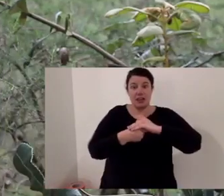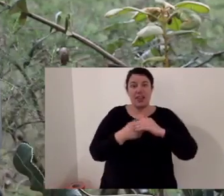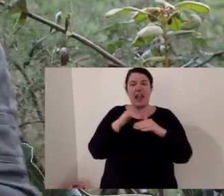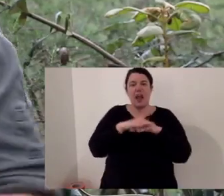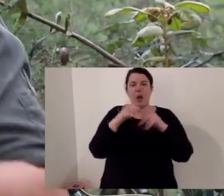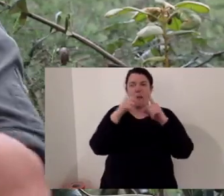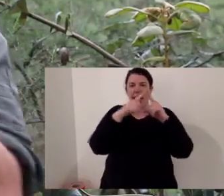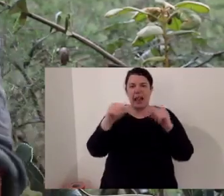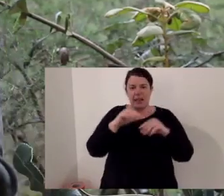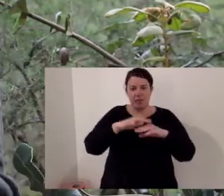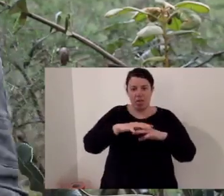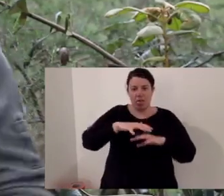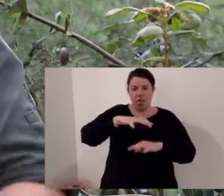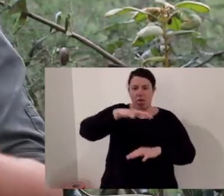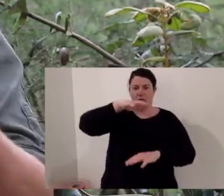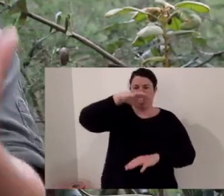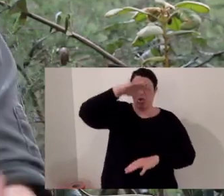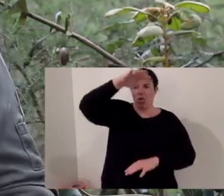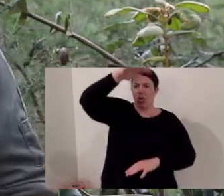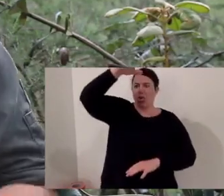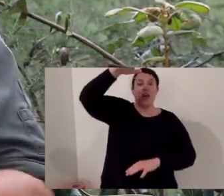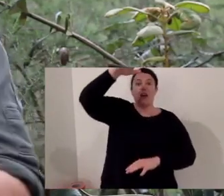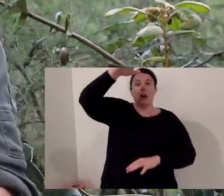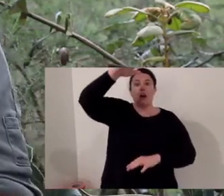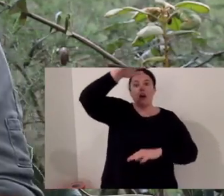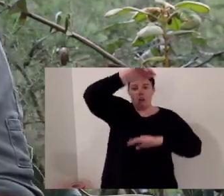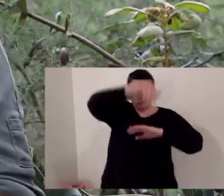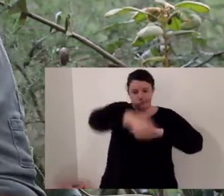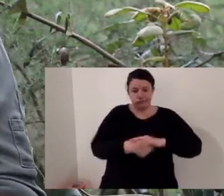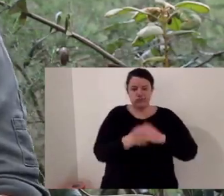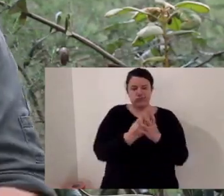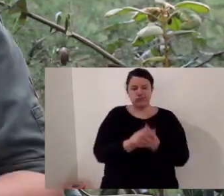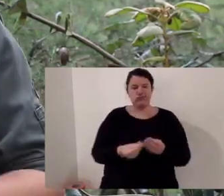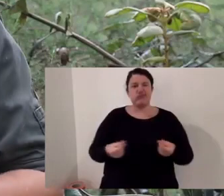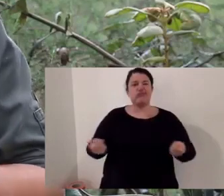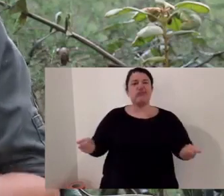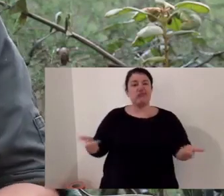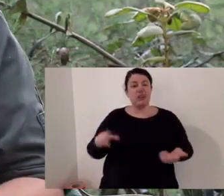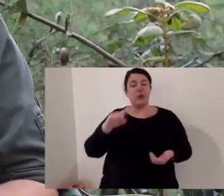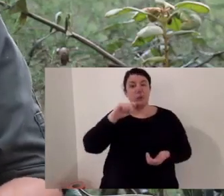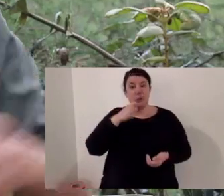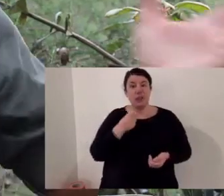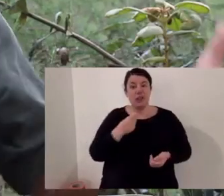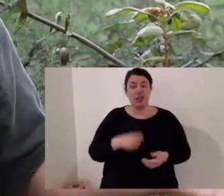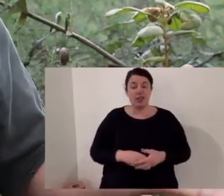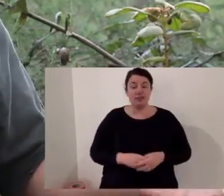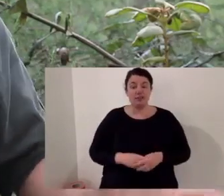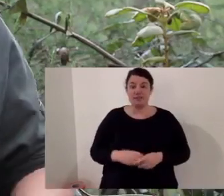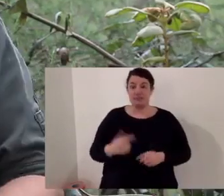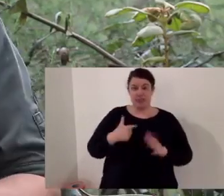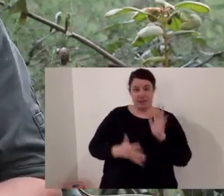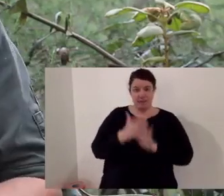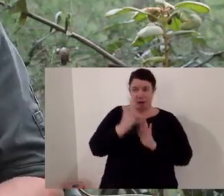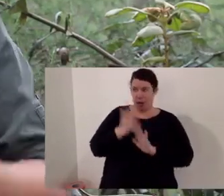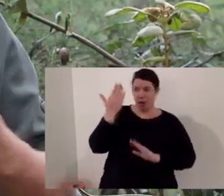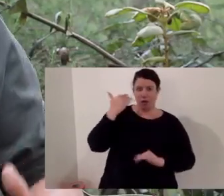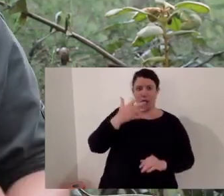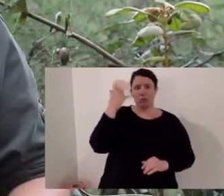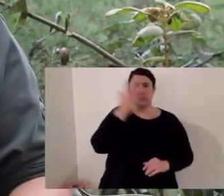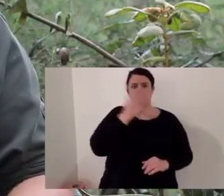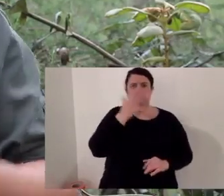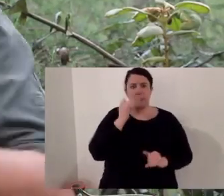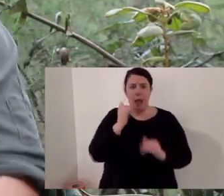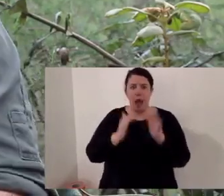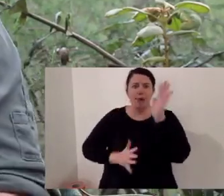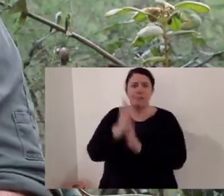decomposition which is the leaves bark breaking down to become dirt. We had a really bad fire season this year in Australia and you